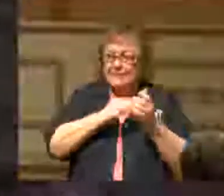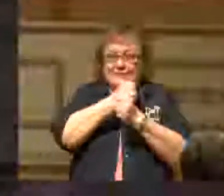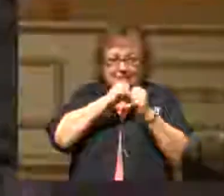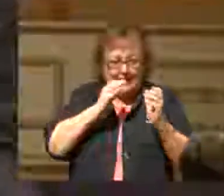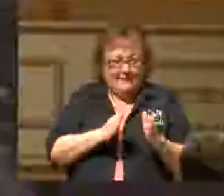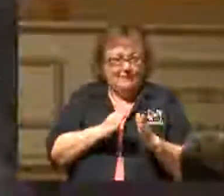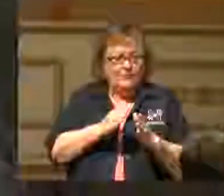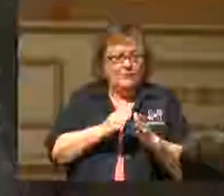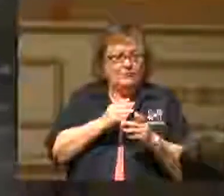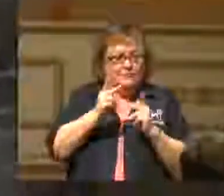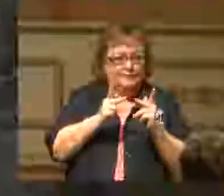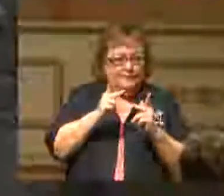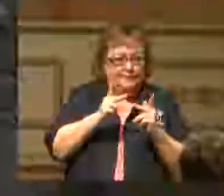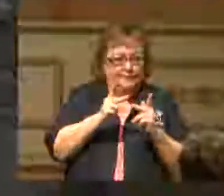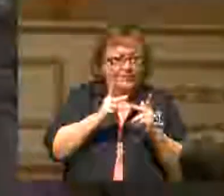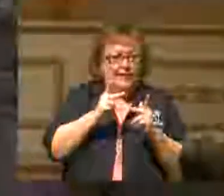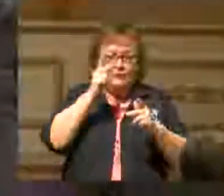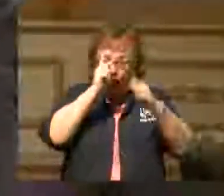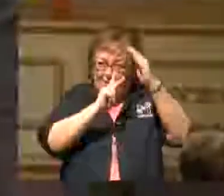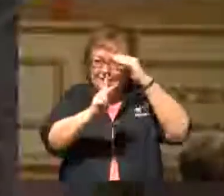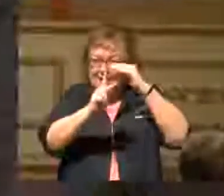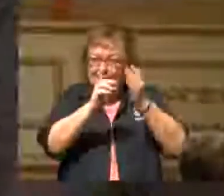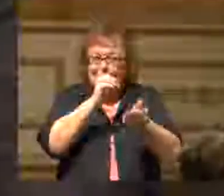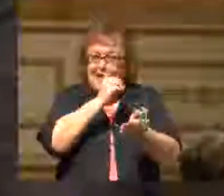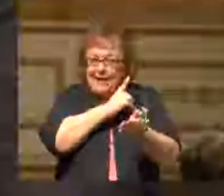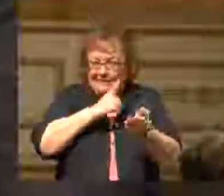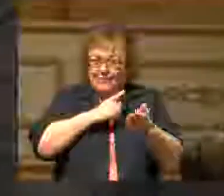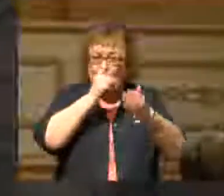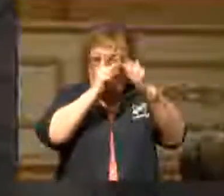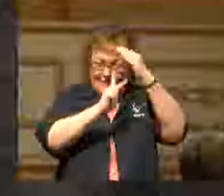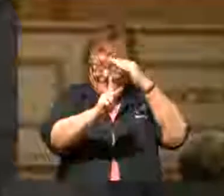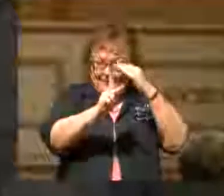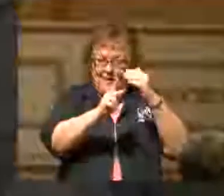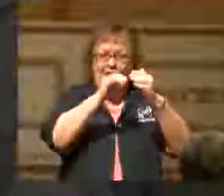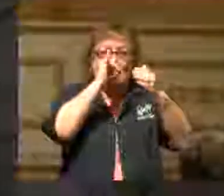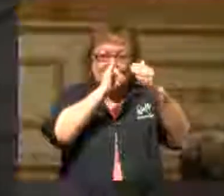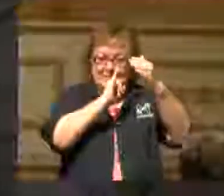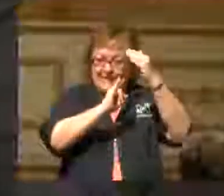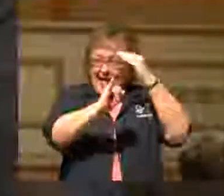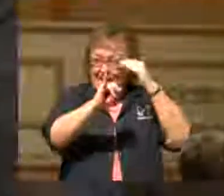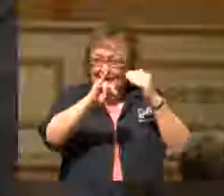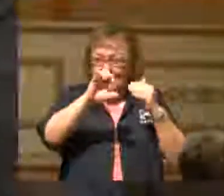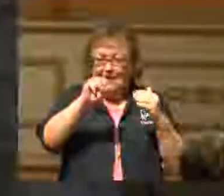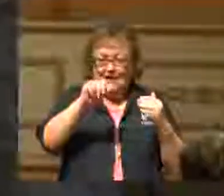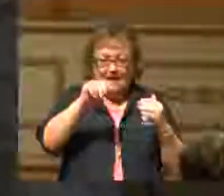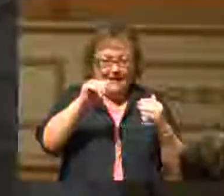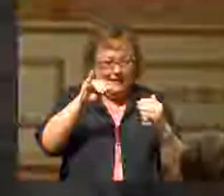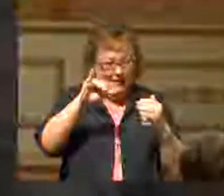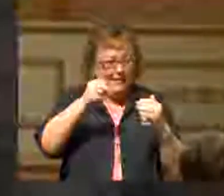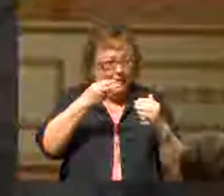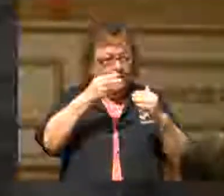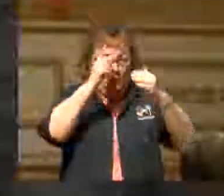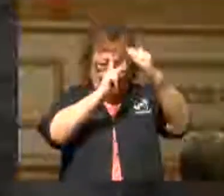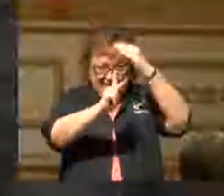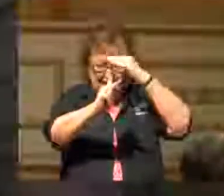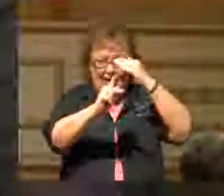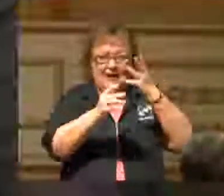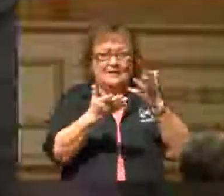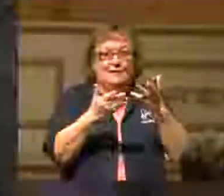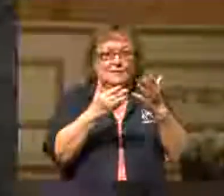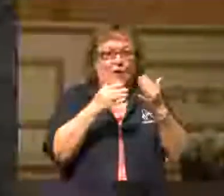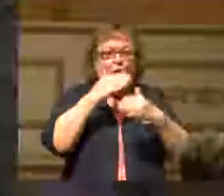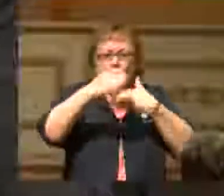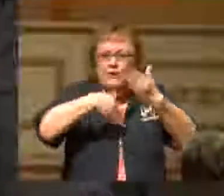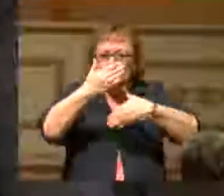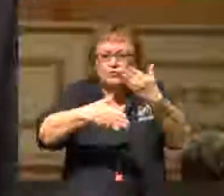Savior of mankind is prophesied. David prophesied it. Isaiah prophesied it. Isaiah All the way through the Old Testament,